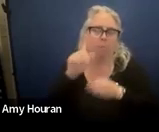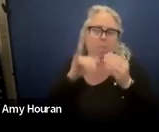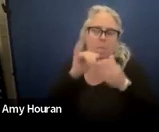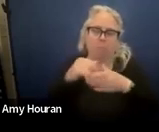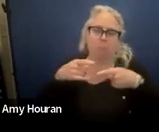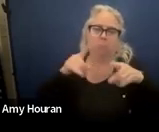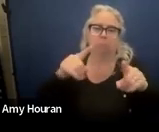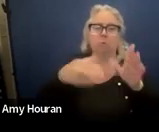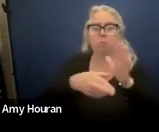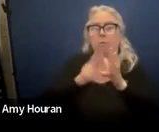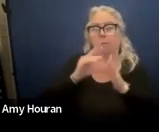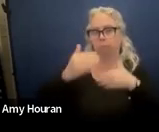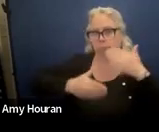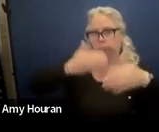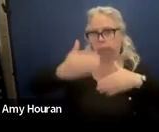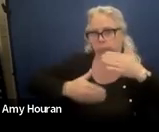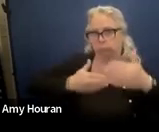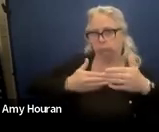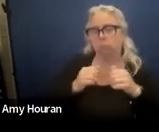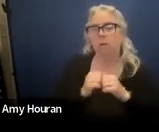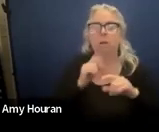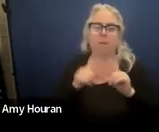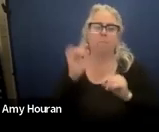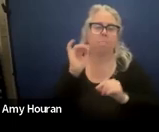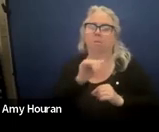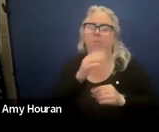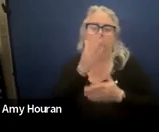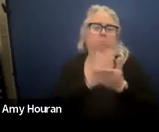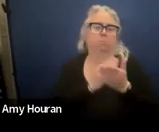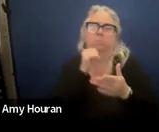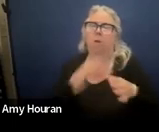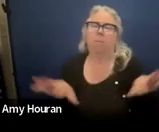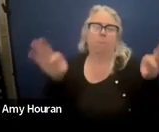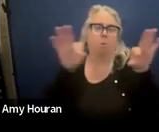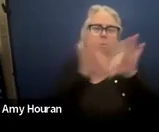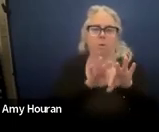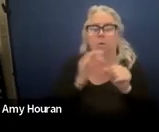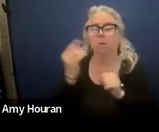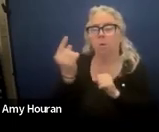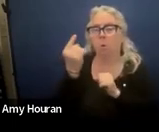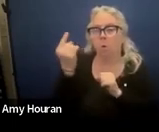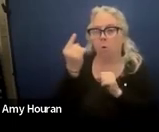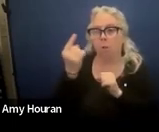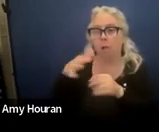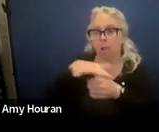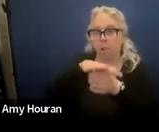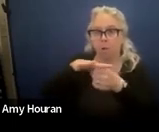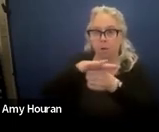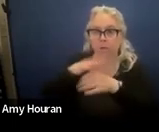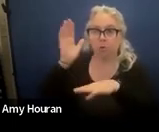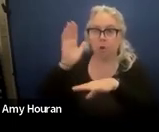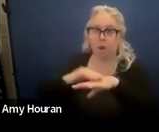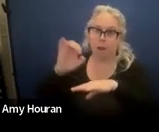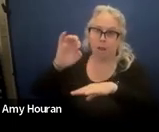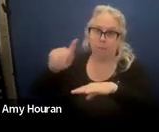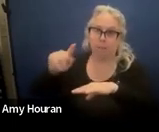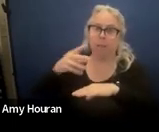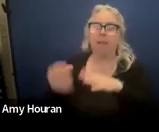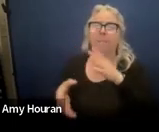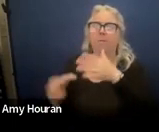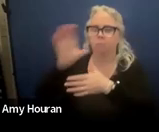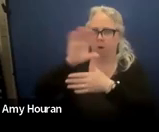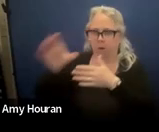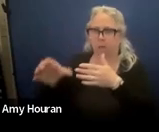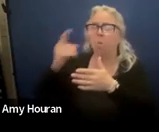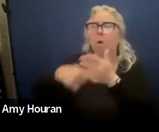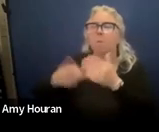process if you're in it um but that part's not important important it's just the location on the iep and the criteria for what we're